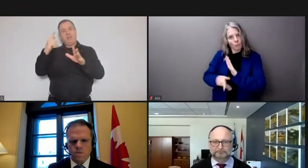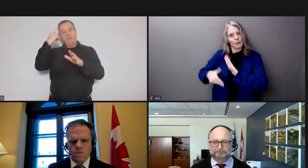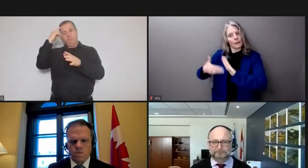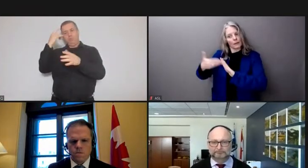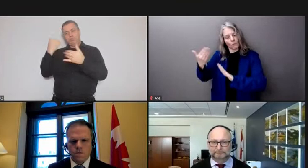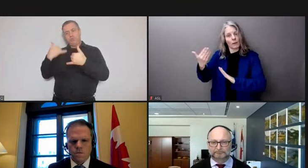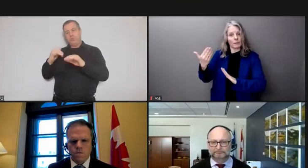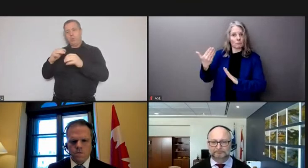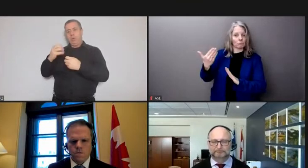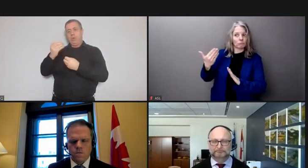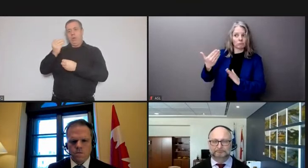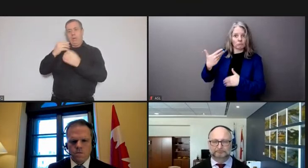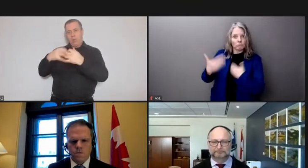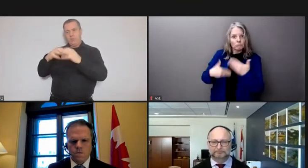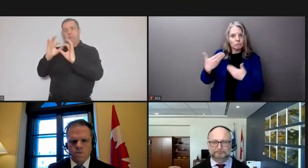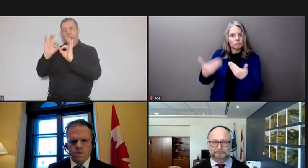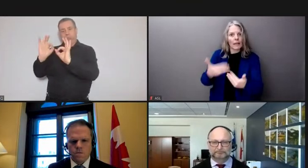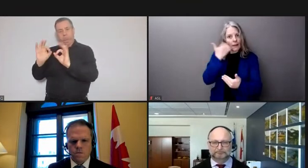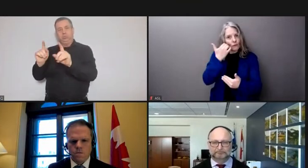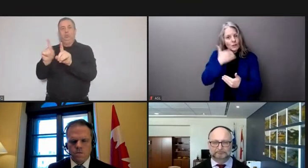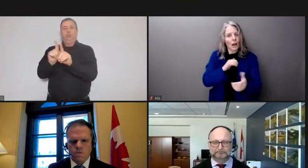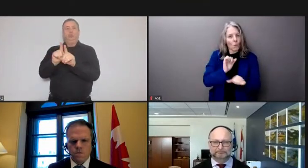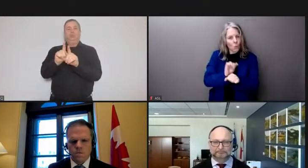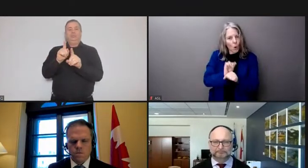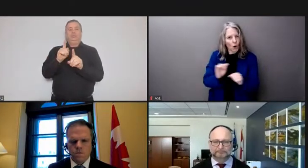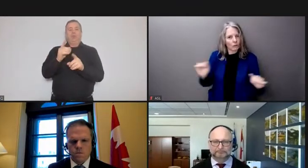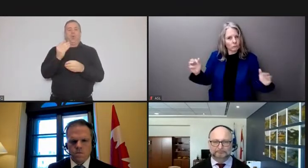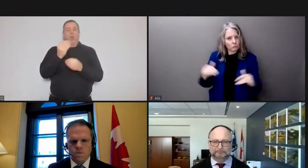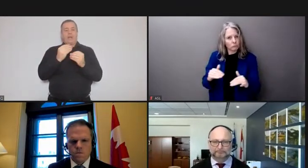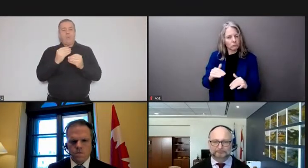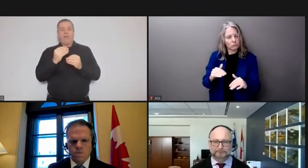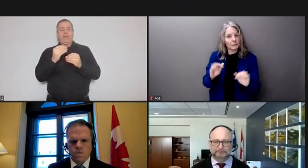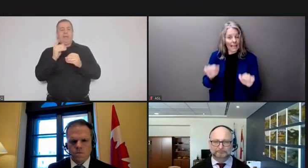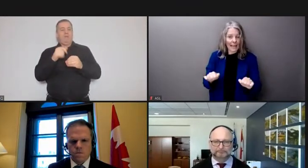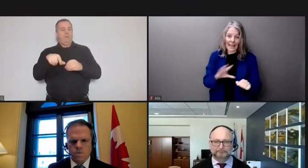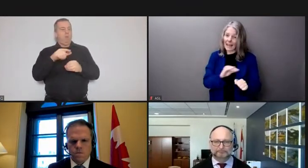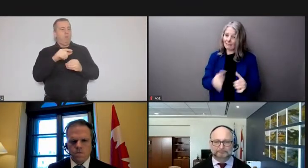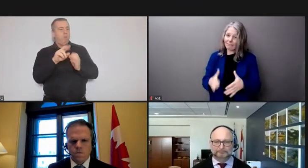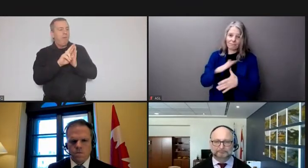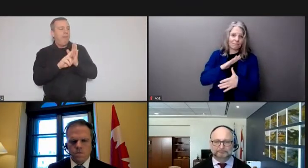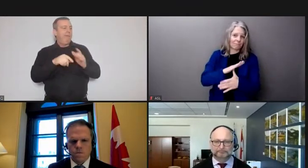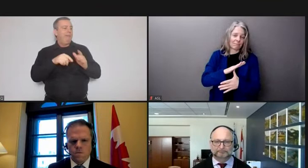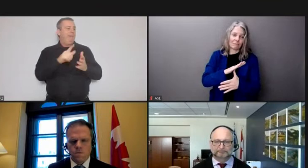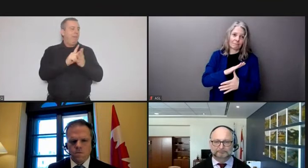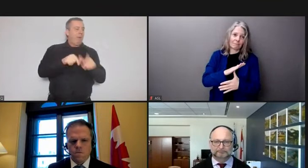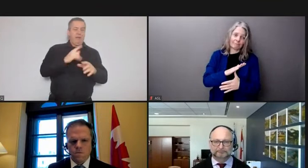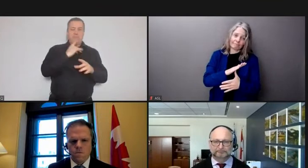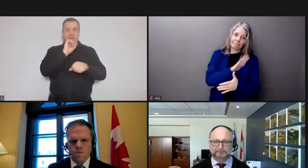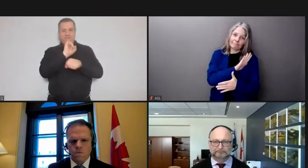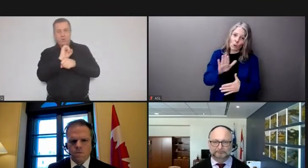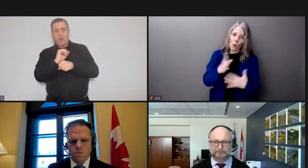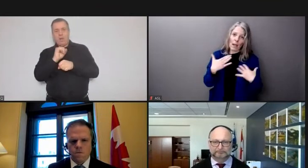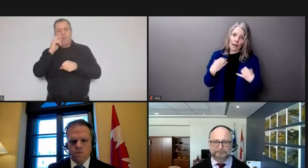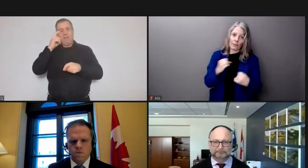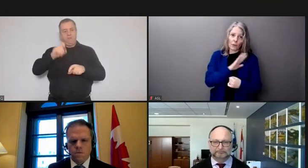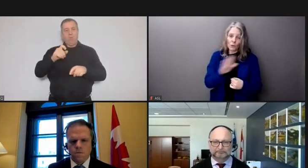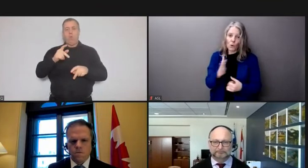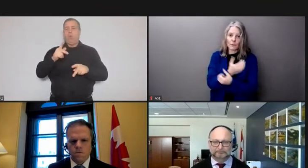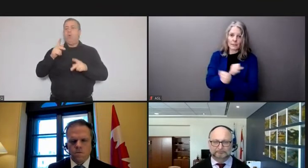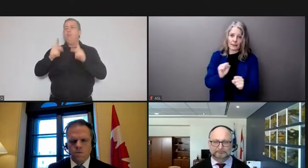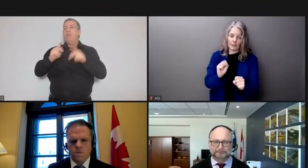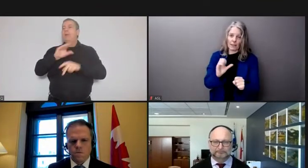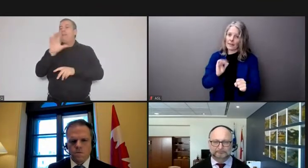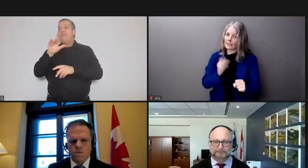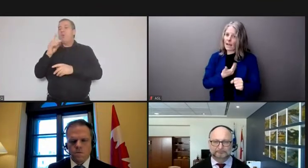economy going canadians at work and above and beyond all to keep canadians healthy and safe and that will continue to be